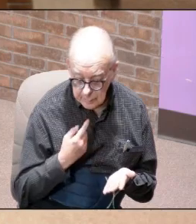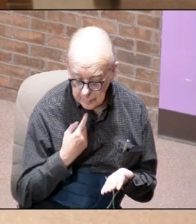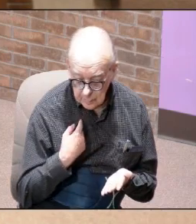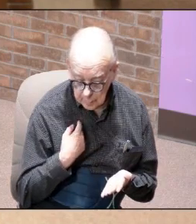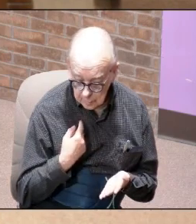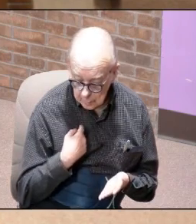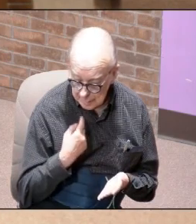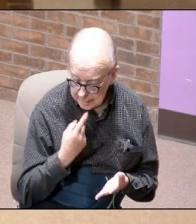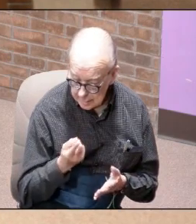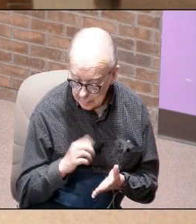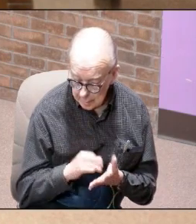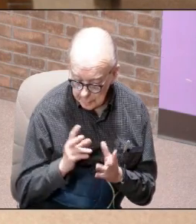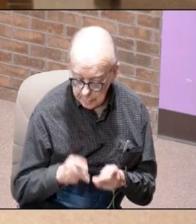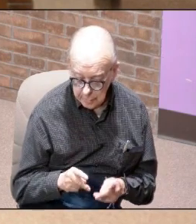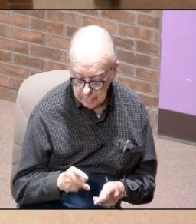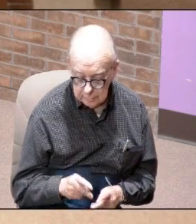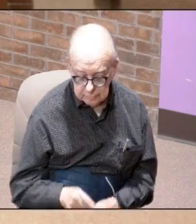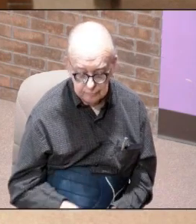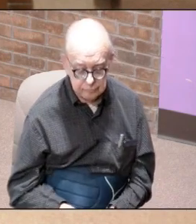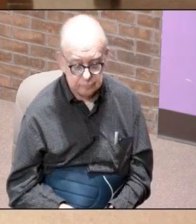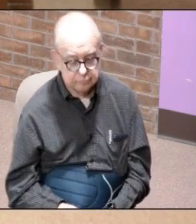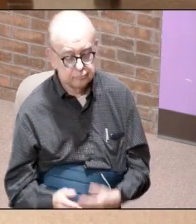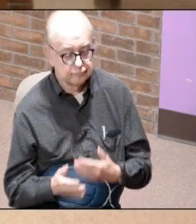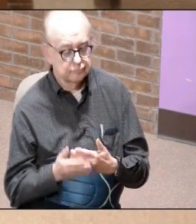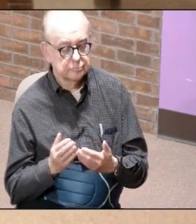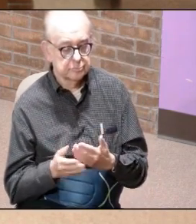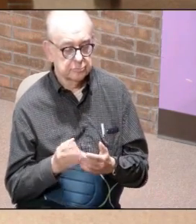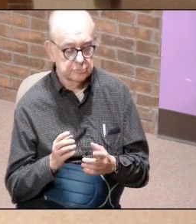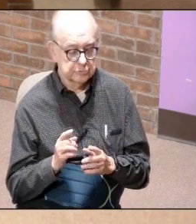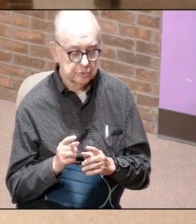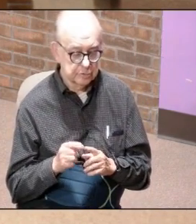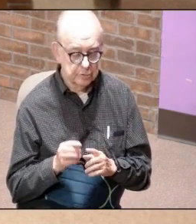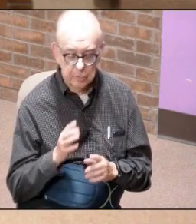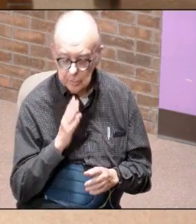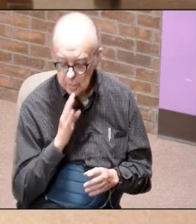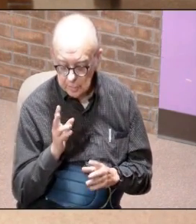person Lord that's why it's very easy for me to talk to people